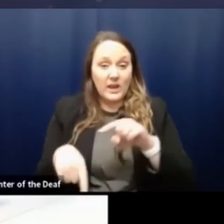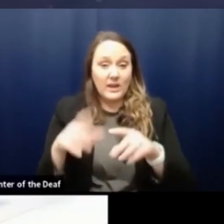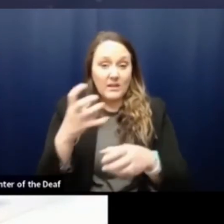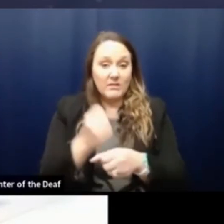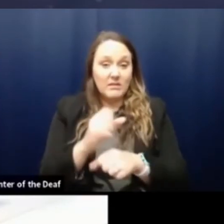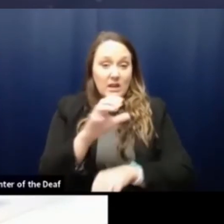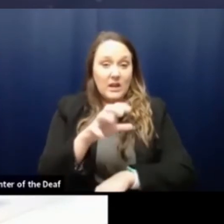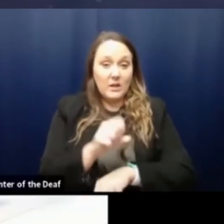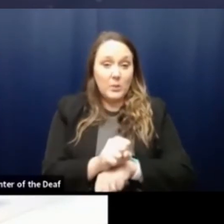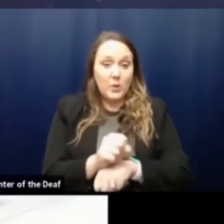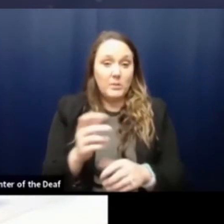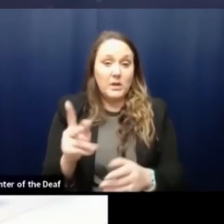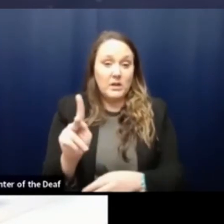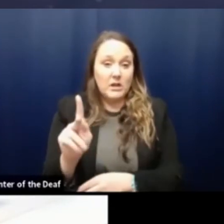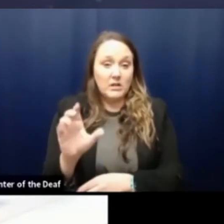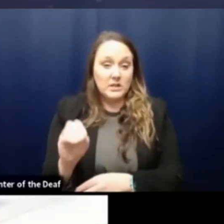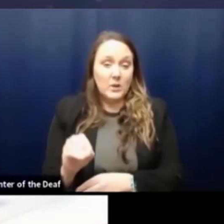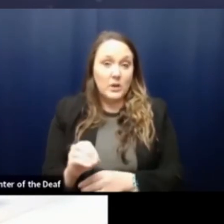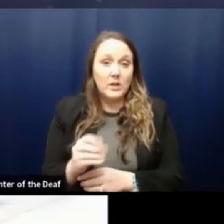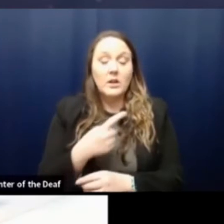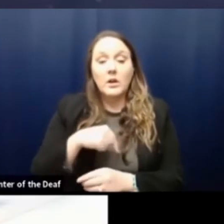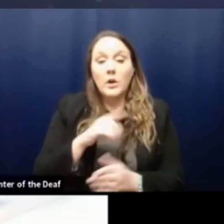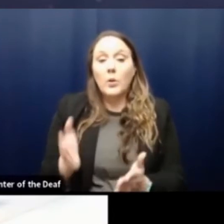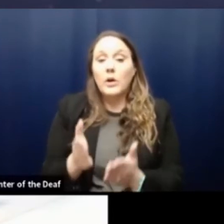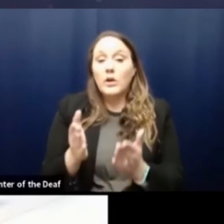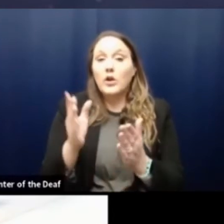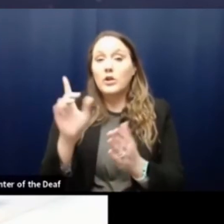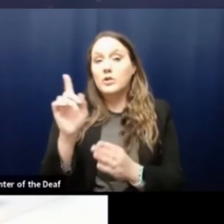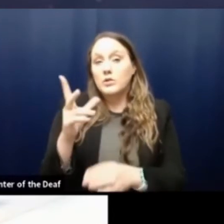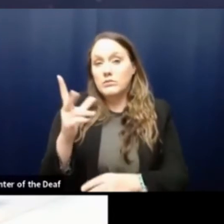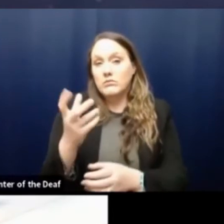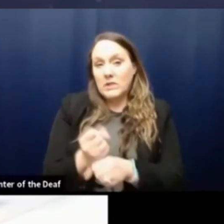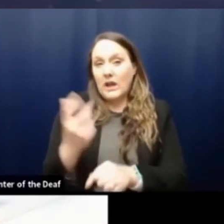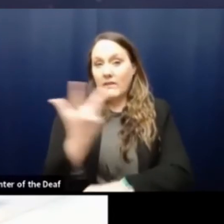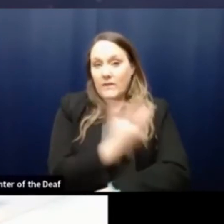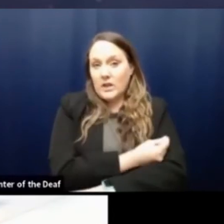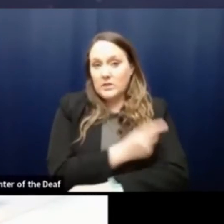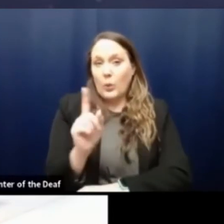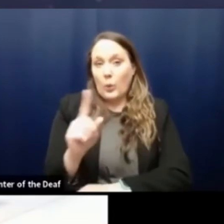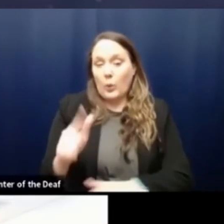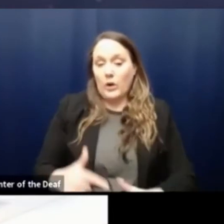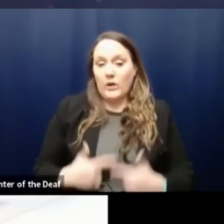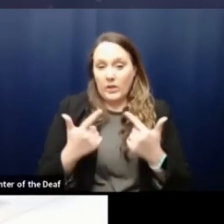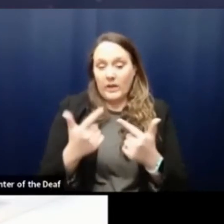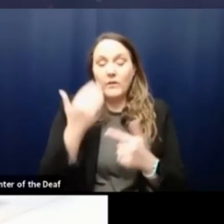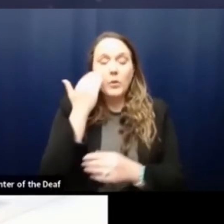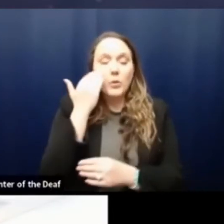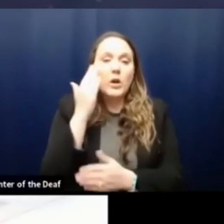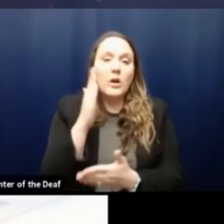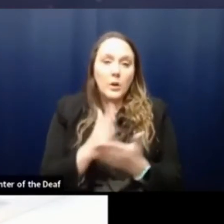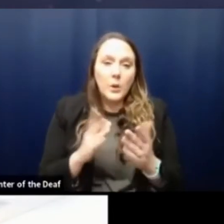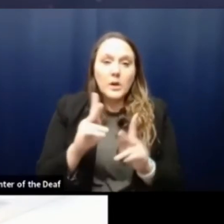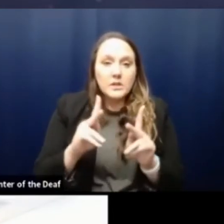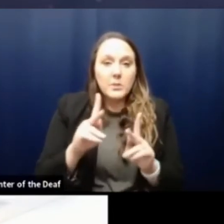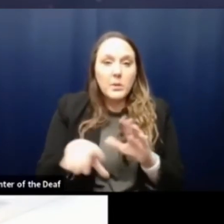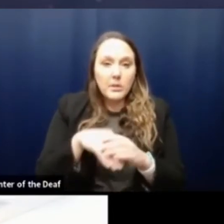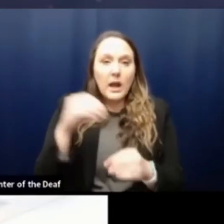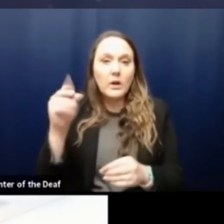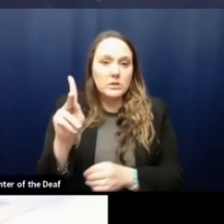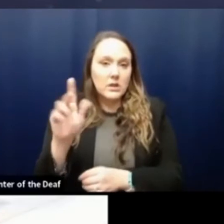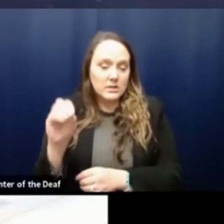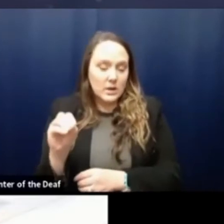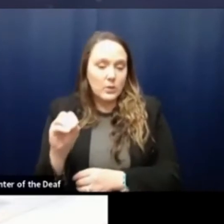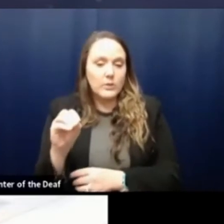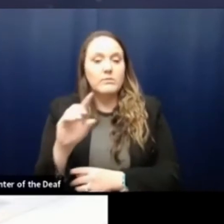We encourage people to get vaccinated in their county of residence. That being said, we know that people go outside Knox County. And when we have